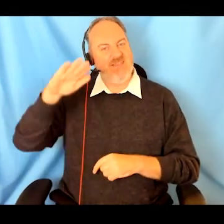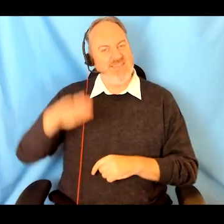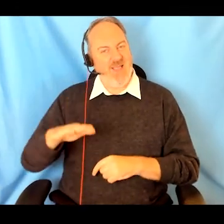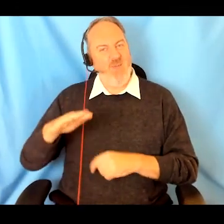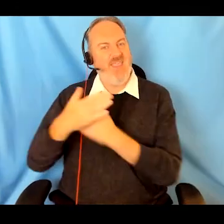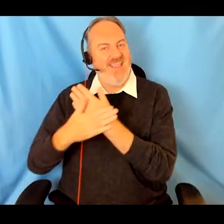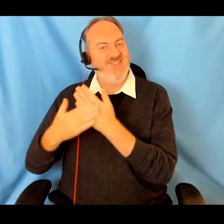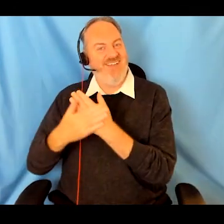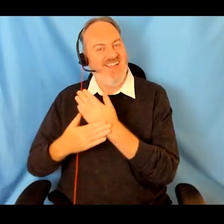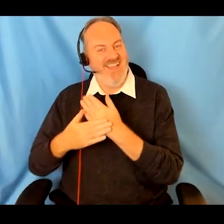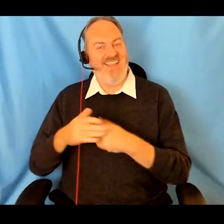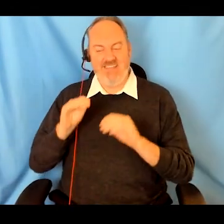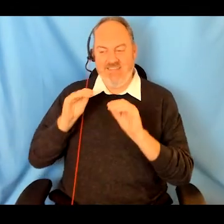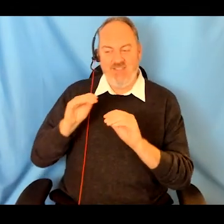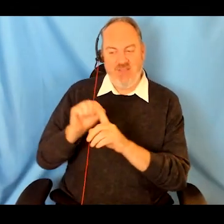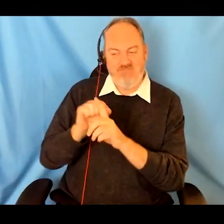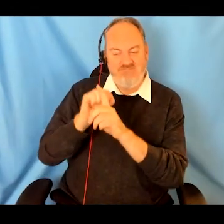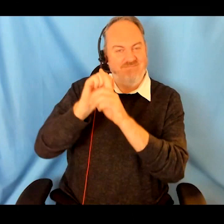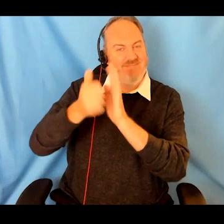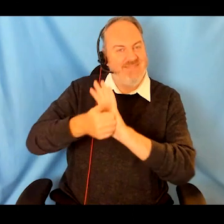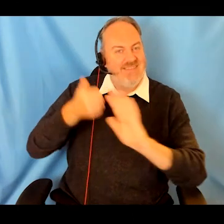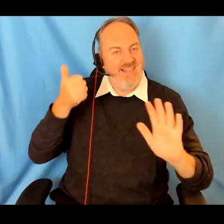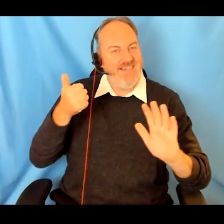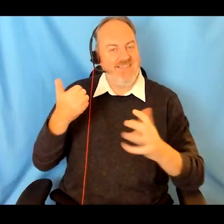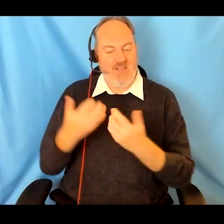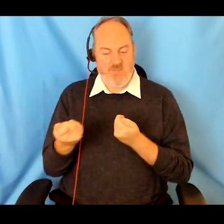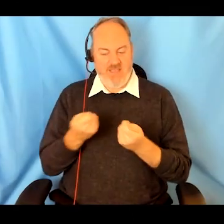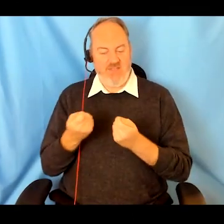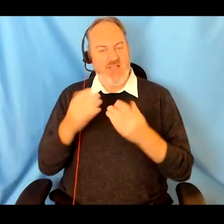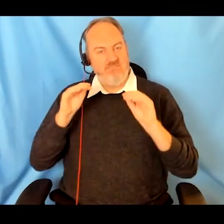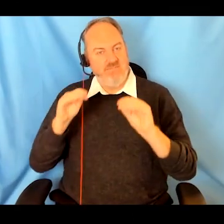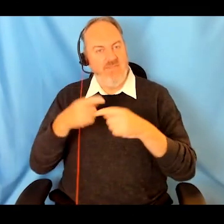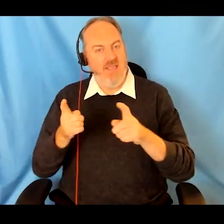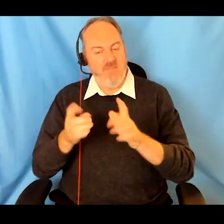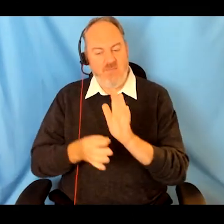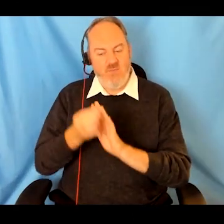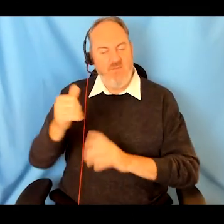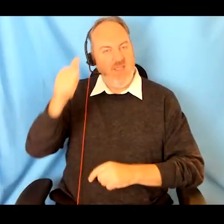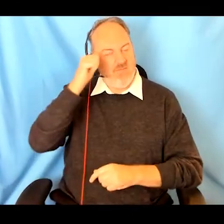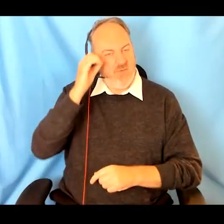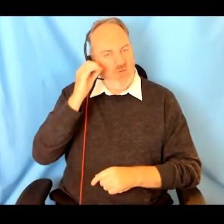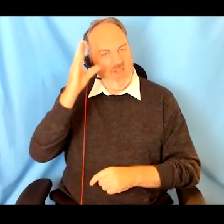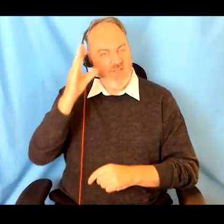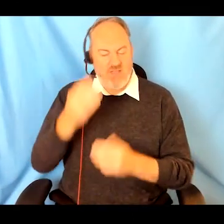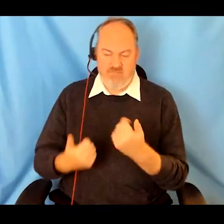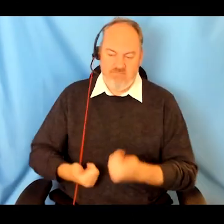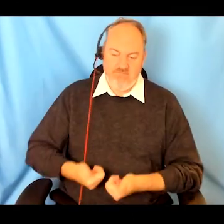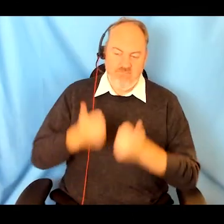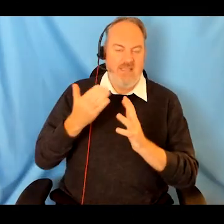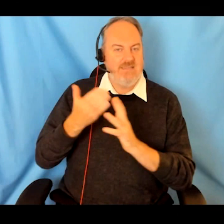and are flexible to the need. They are focused on upskilling, self-management, educational and also improve knowledge and